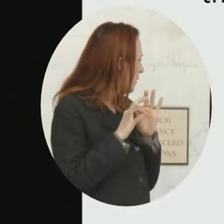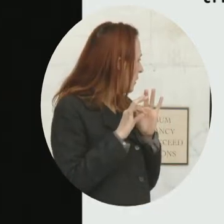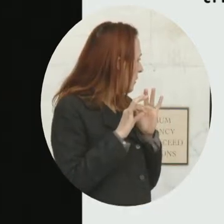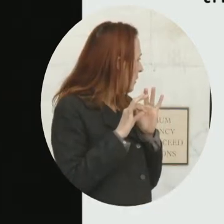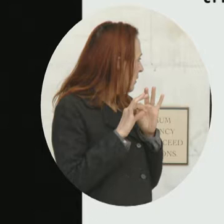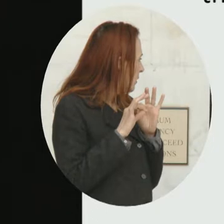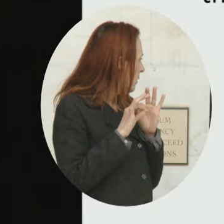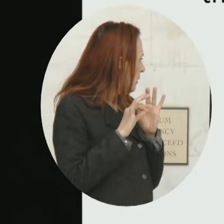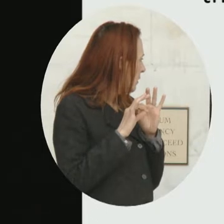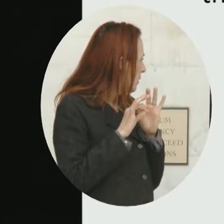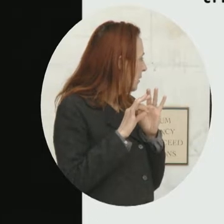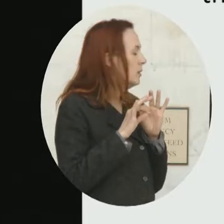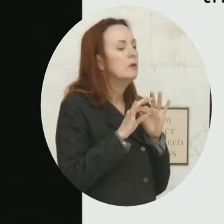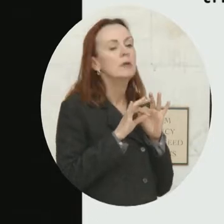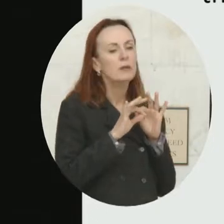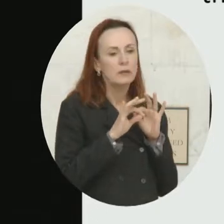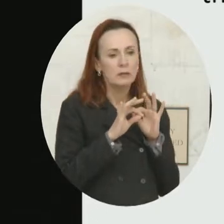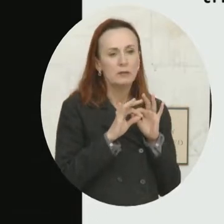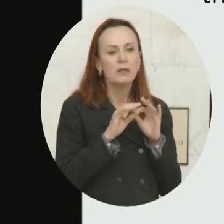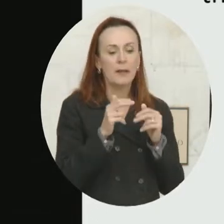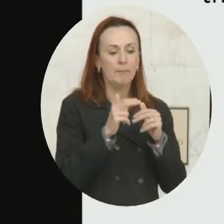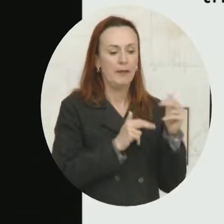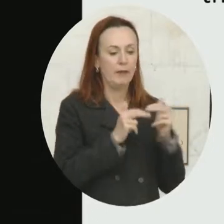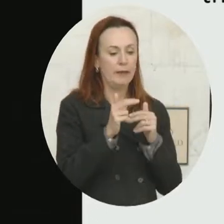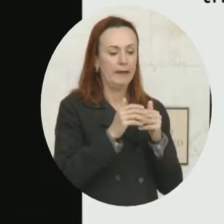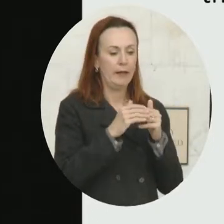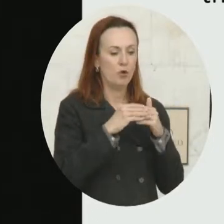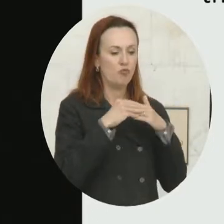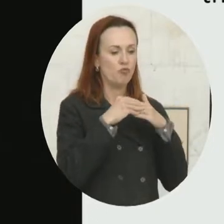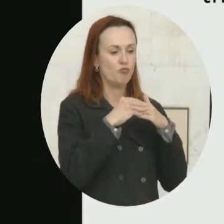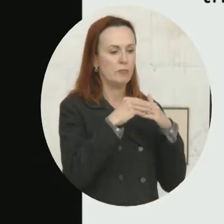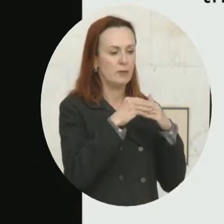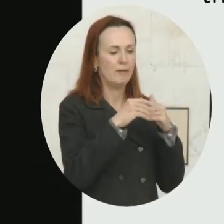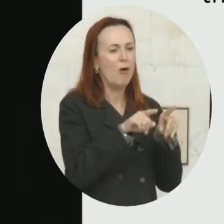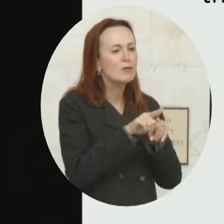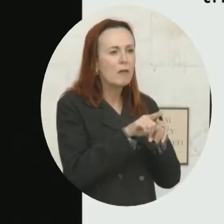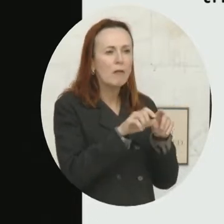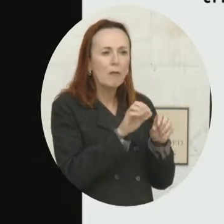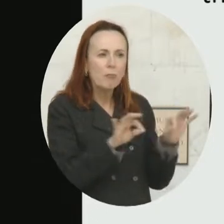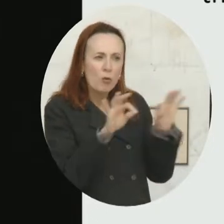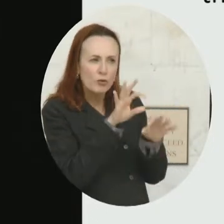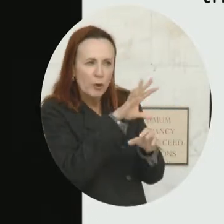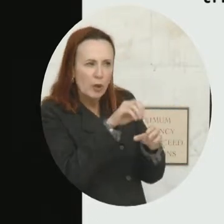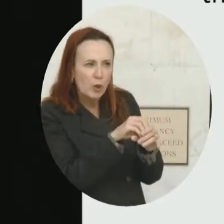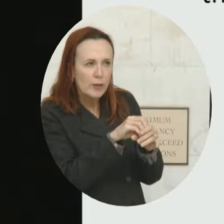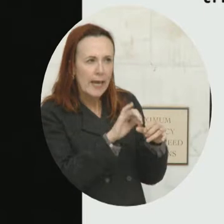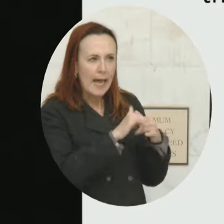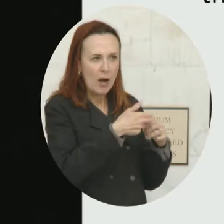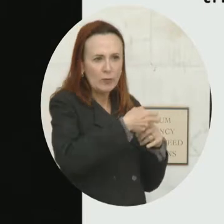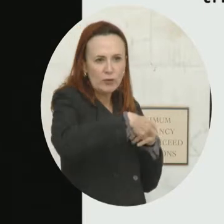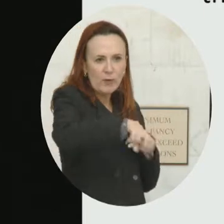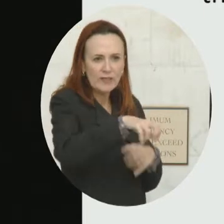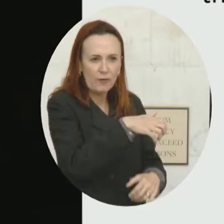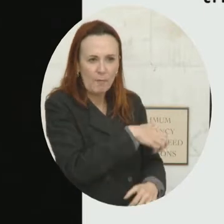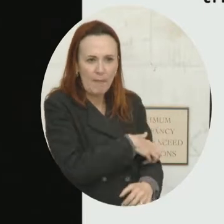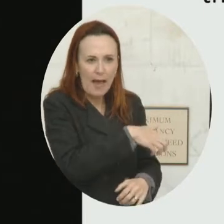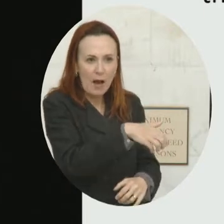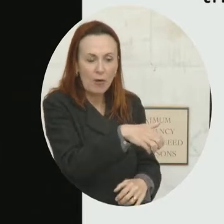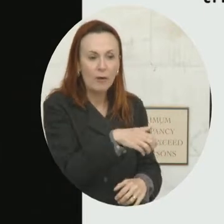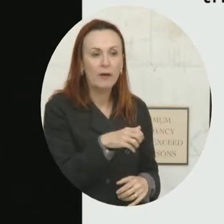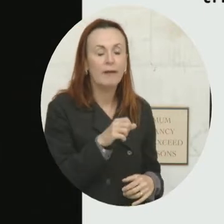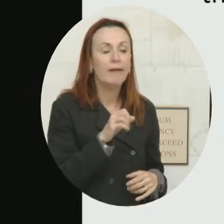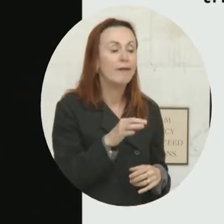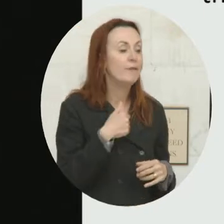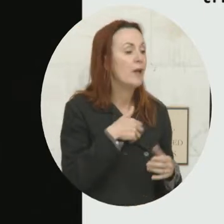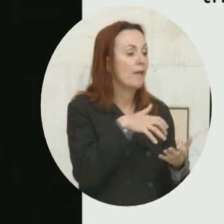onboarding communities and building their resilience to the transfer of power, right? And I think we've all been talking about this today. If you have a vulnerable